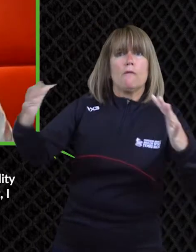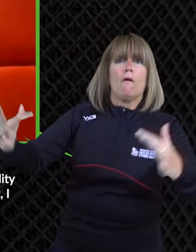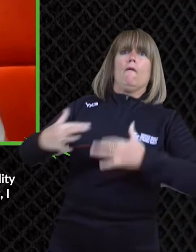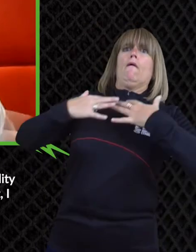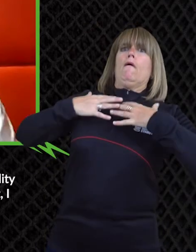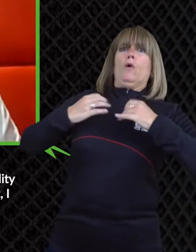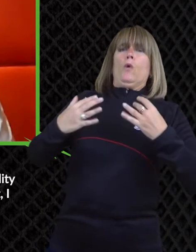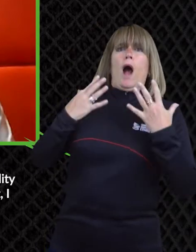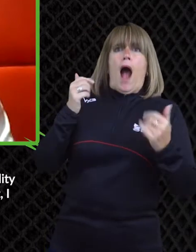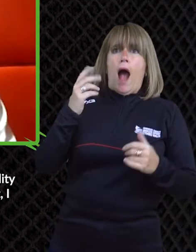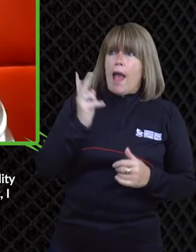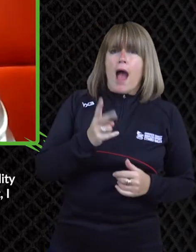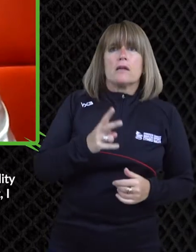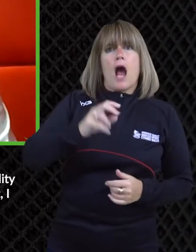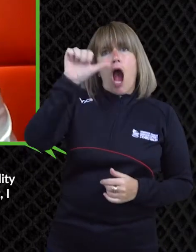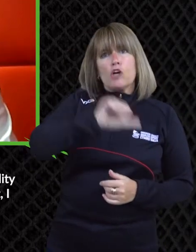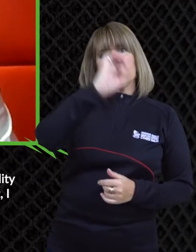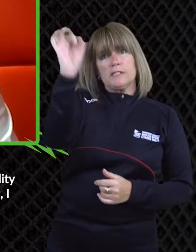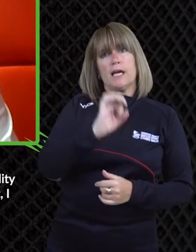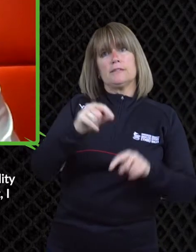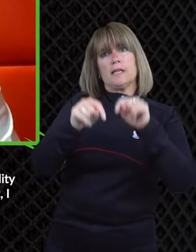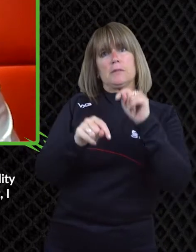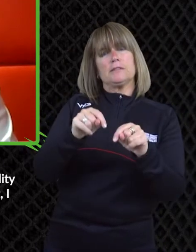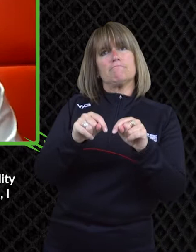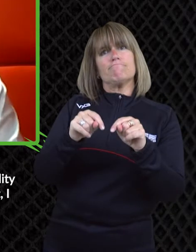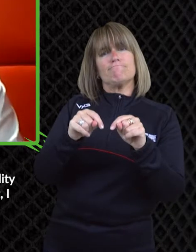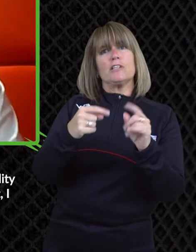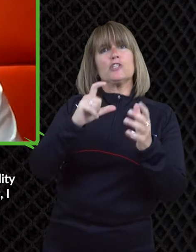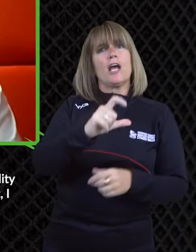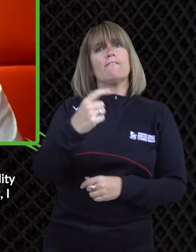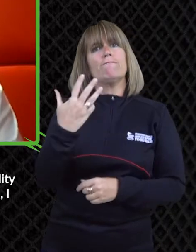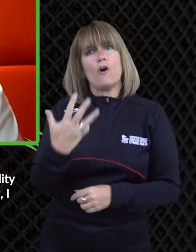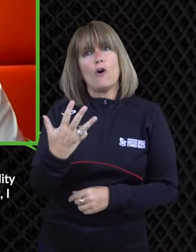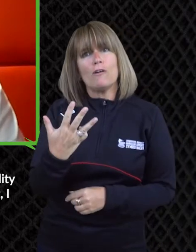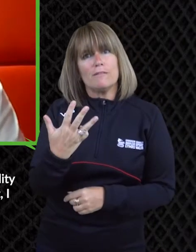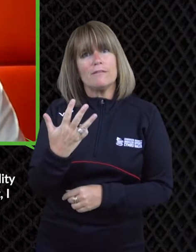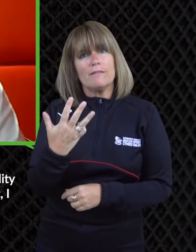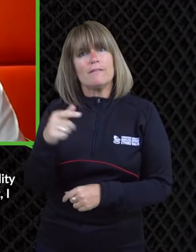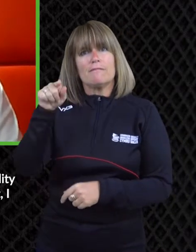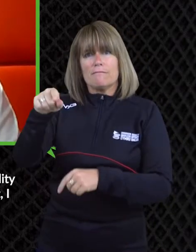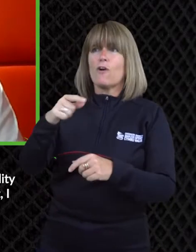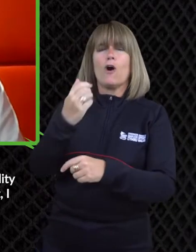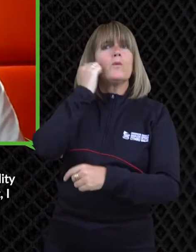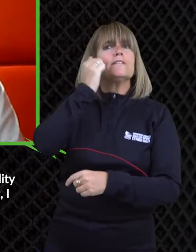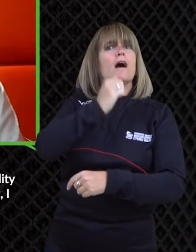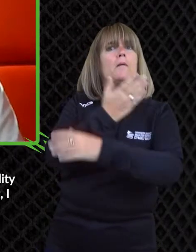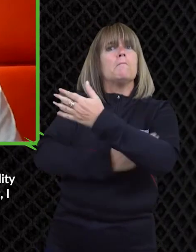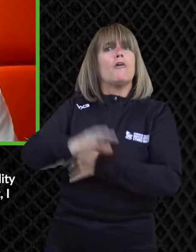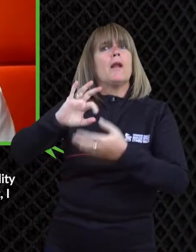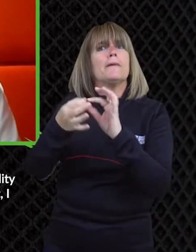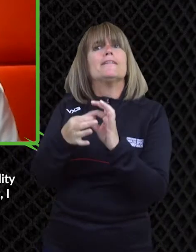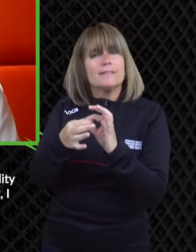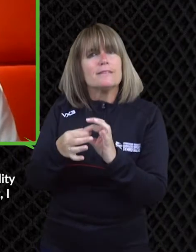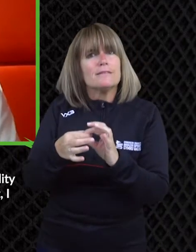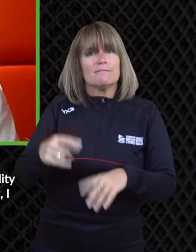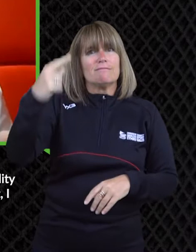general because she's got valid views about it um so i i yeah in that respect i i do think it's great to see and just